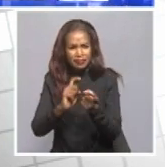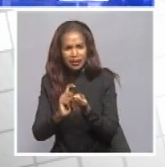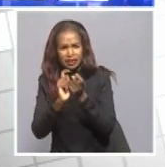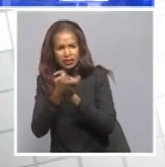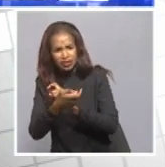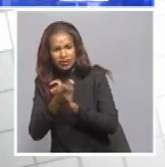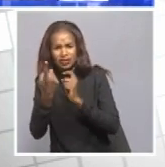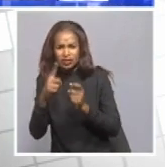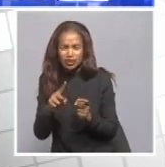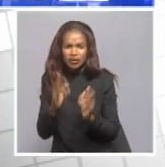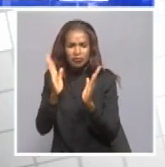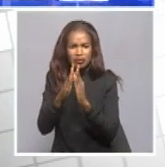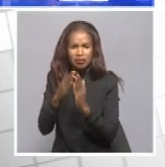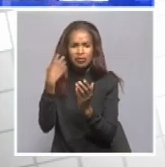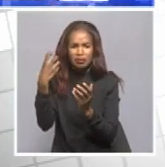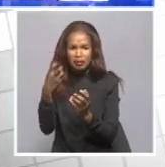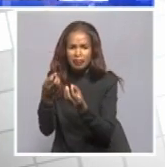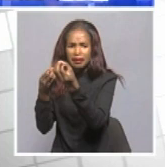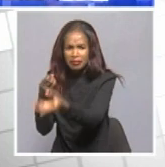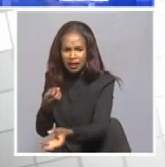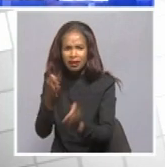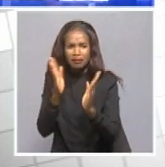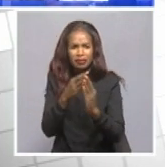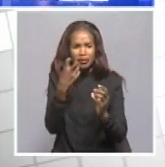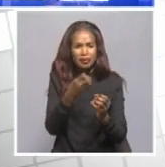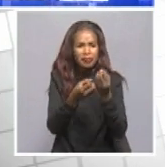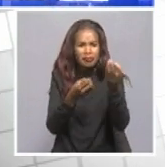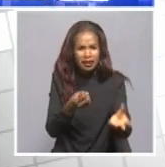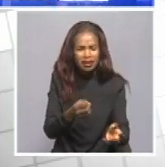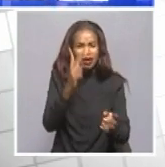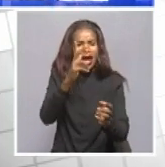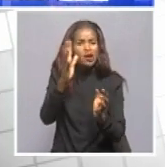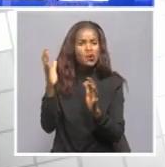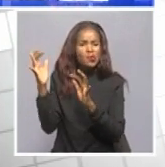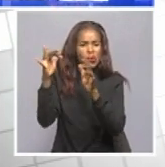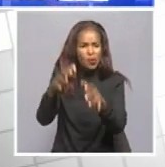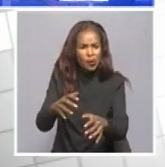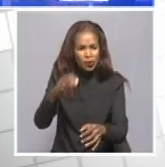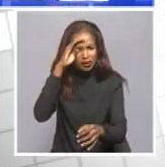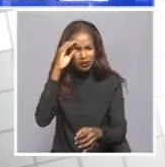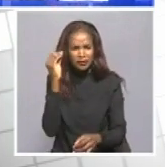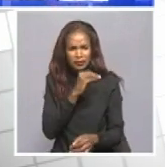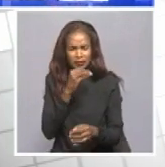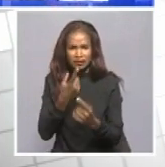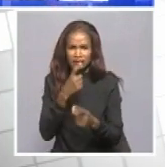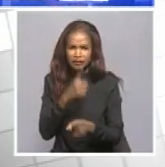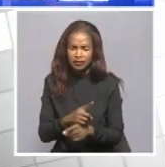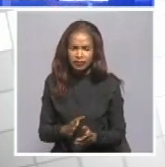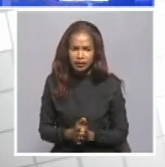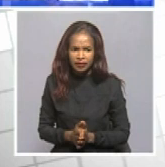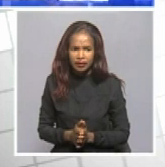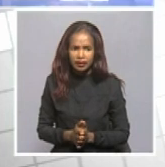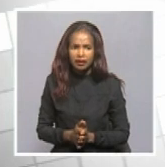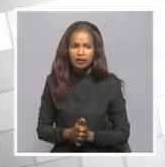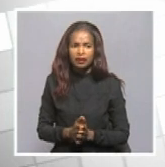an introduction of door-to-door deliveries instead of people gathering at one point? People will be gathering at one